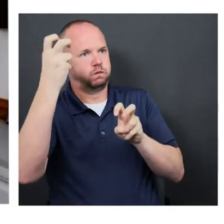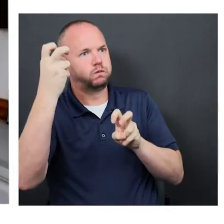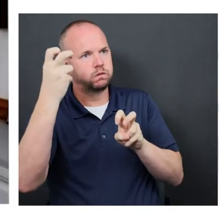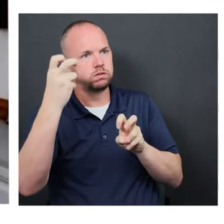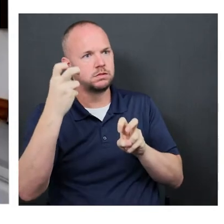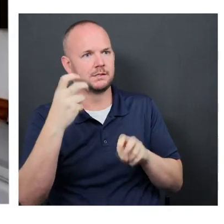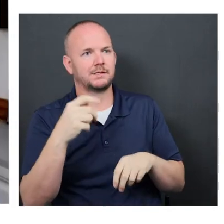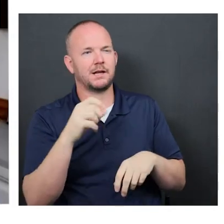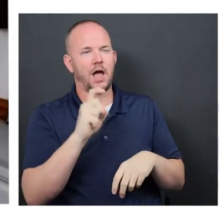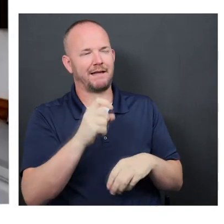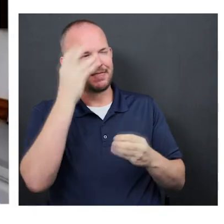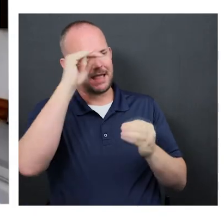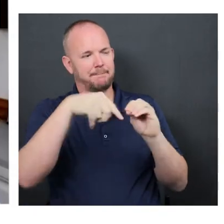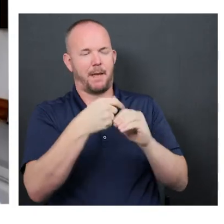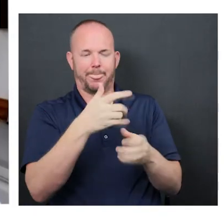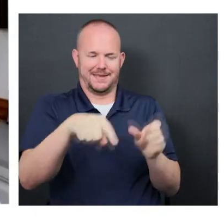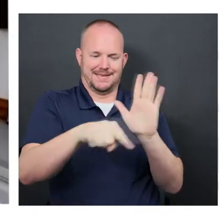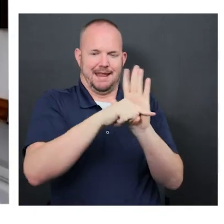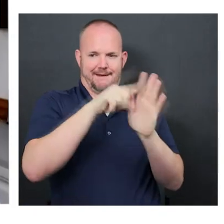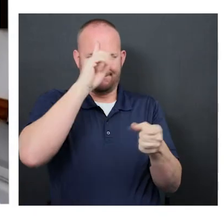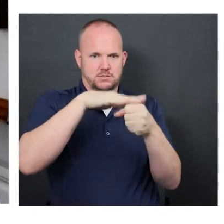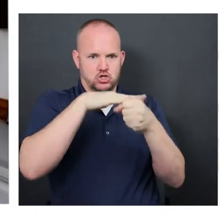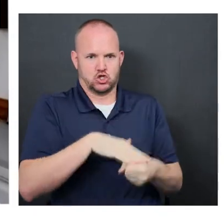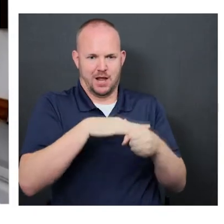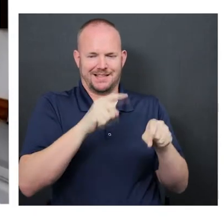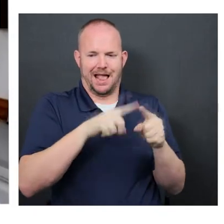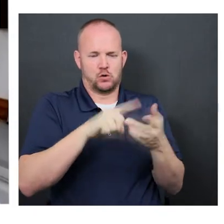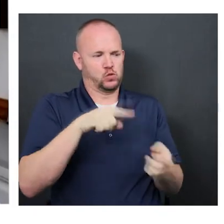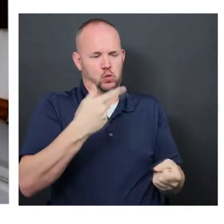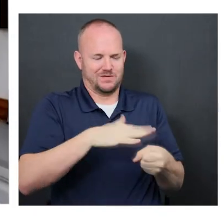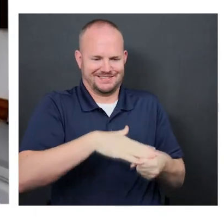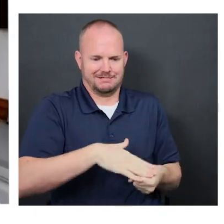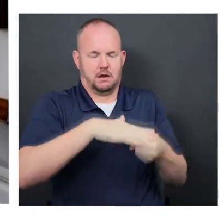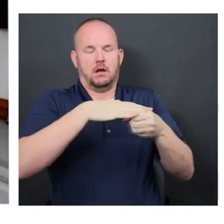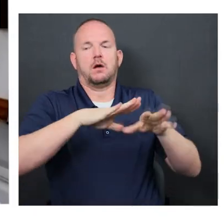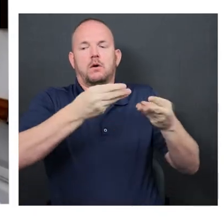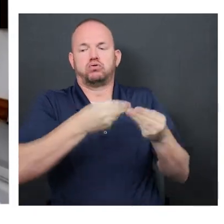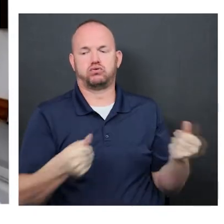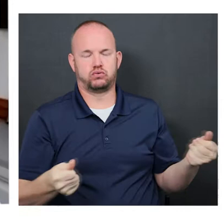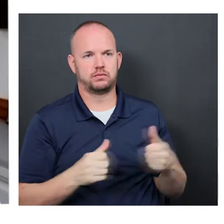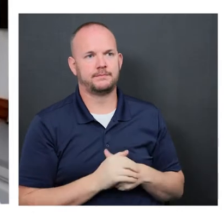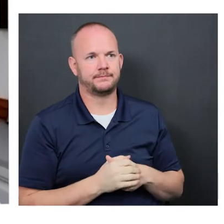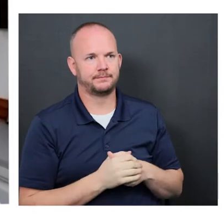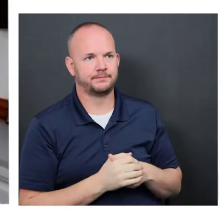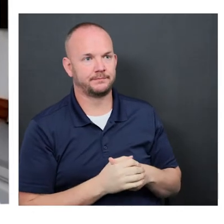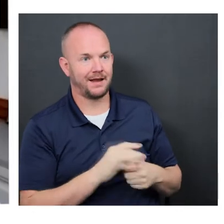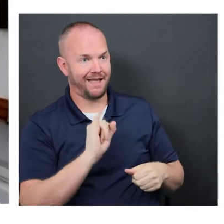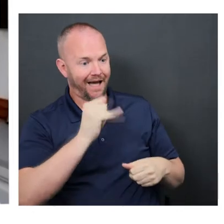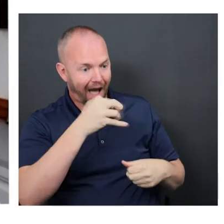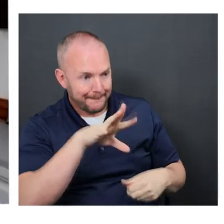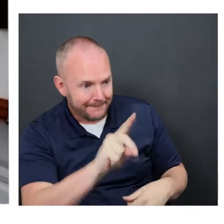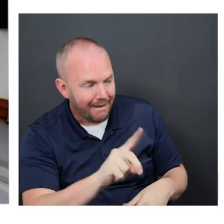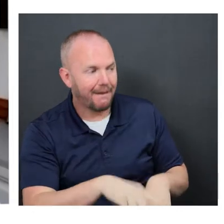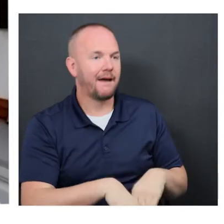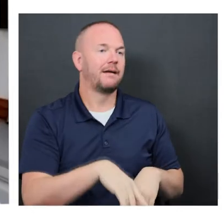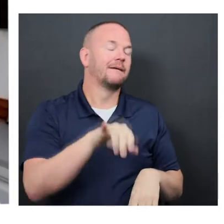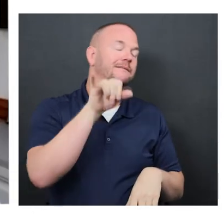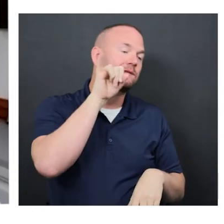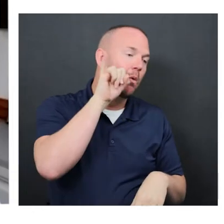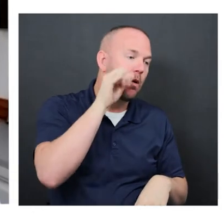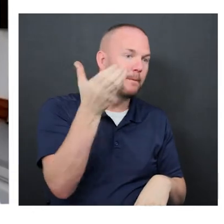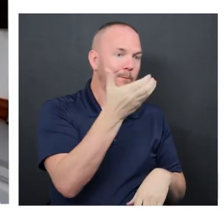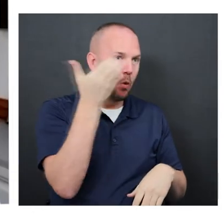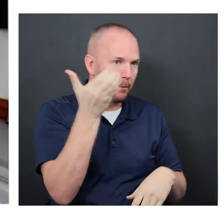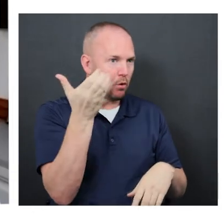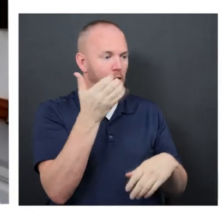blowing for negative pressure, machines beeping all over the place. An iPad or a phone is not